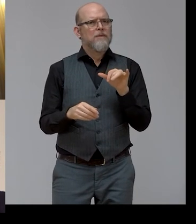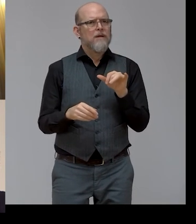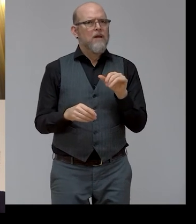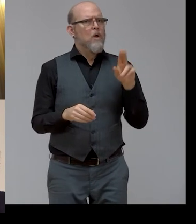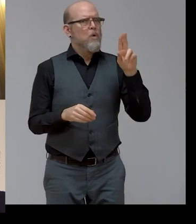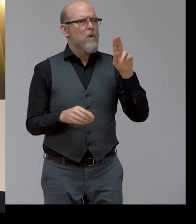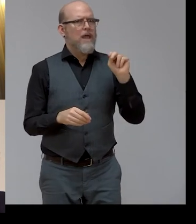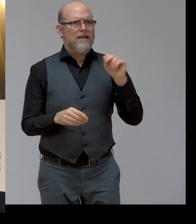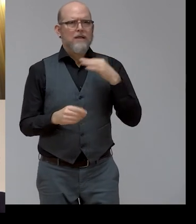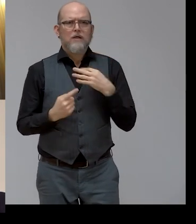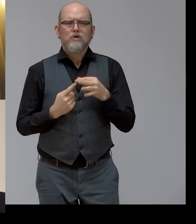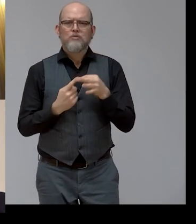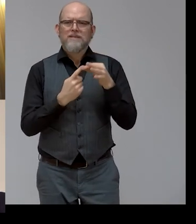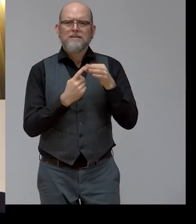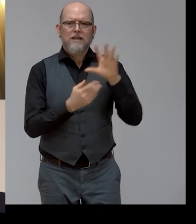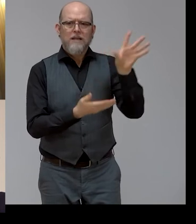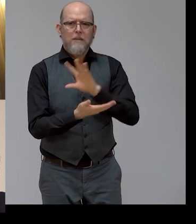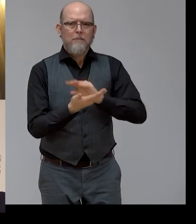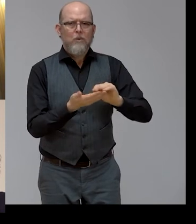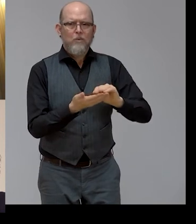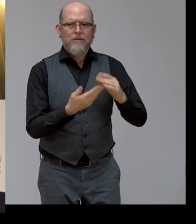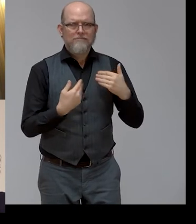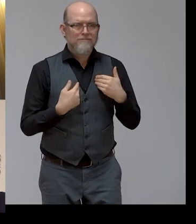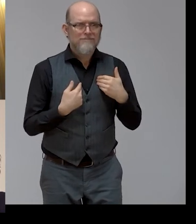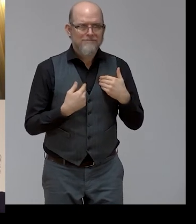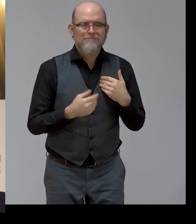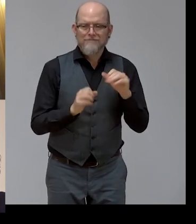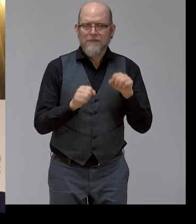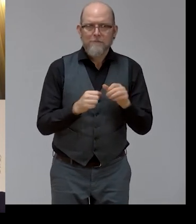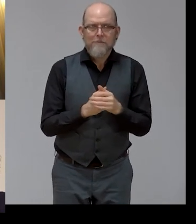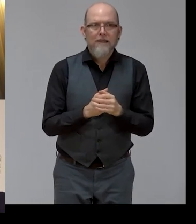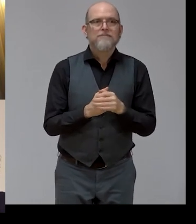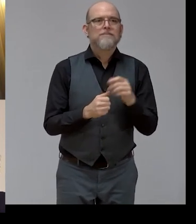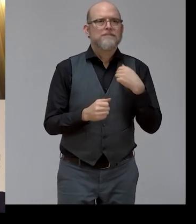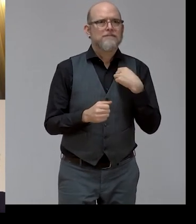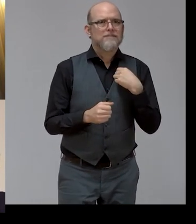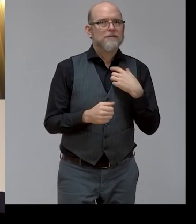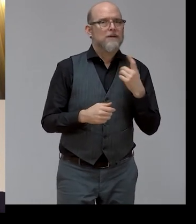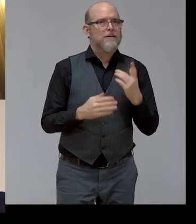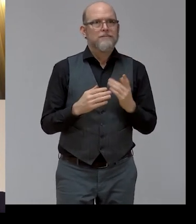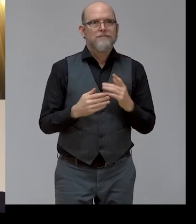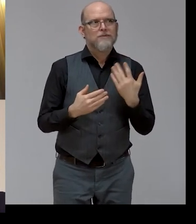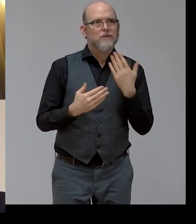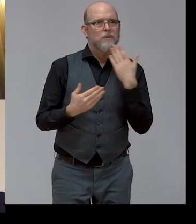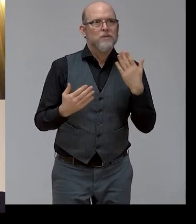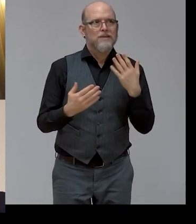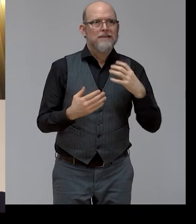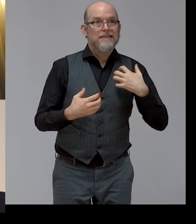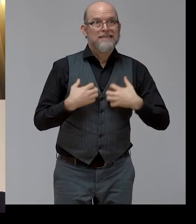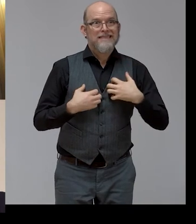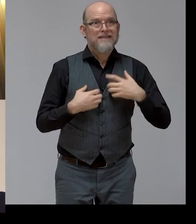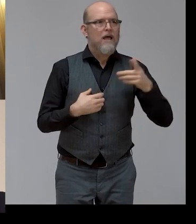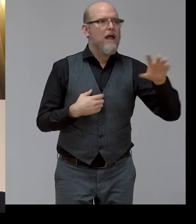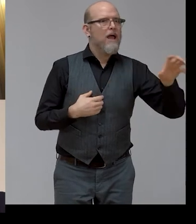I have a particular interest in the role of regional organizations like the African Union, ASEAN,